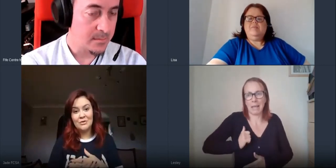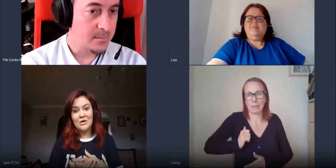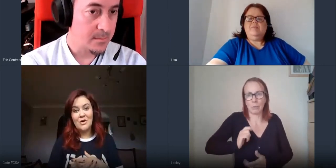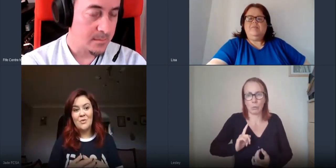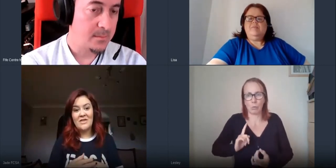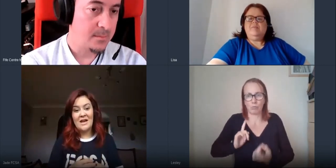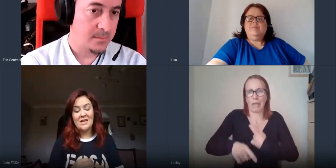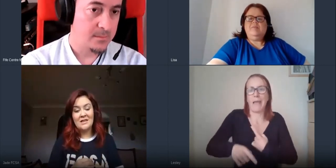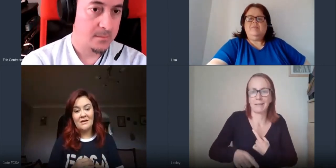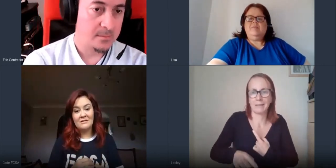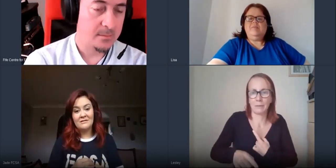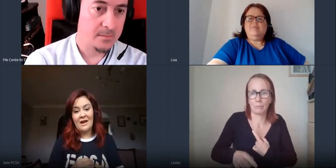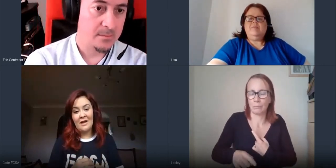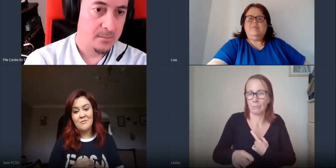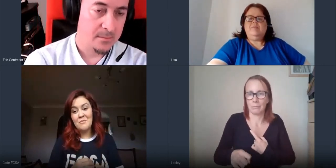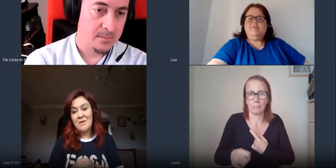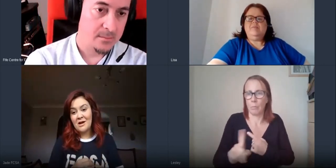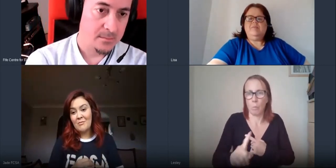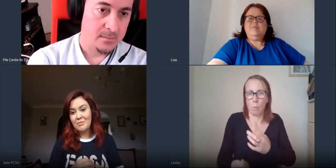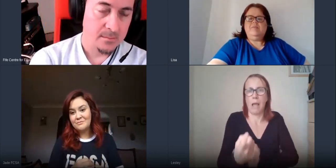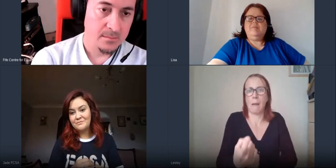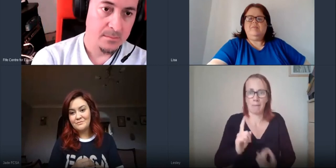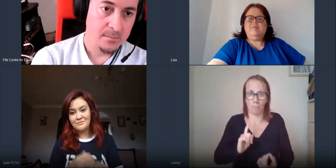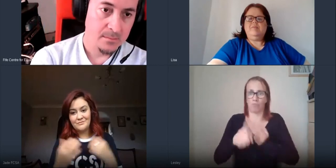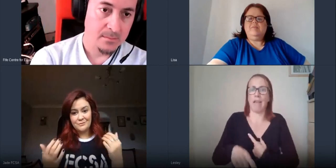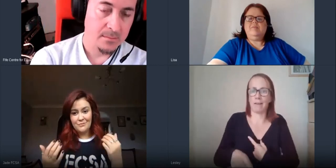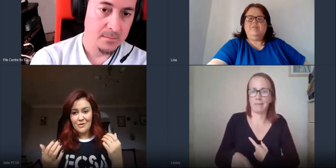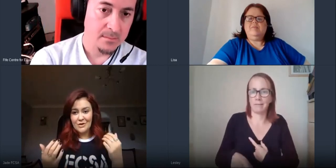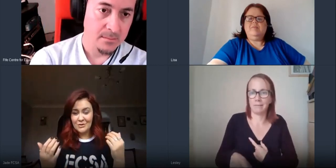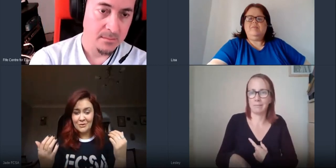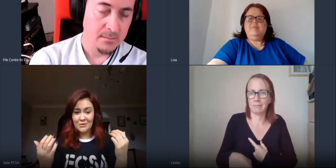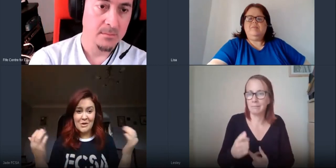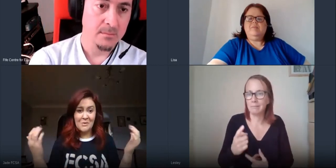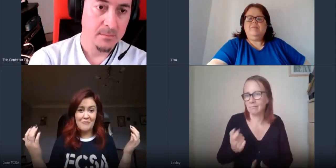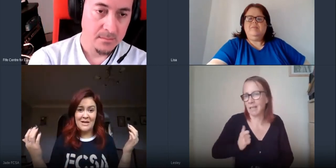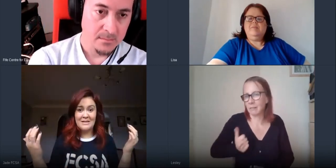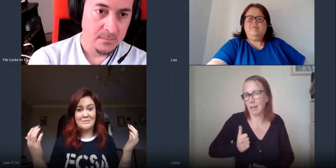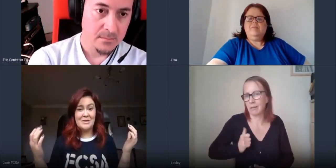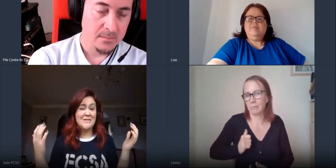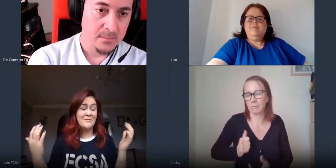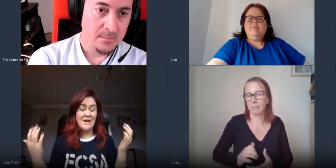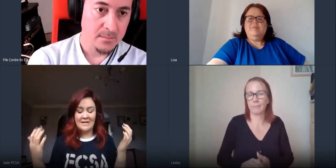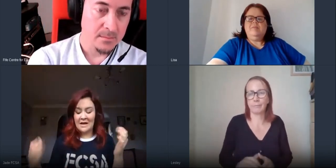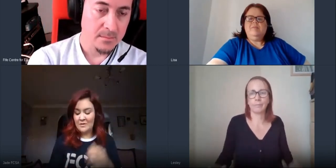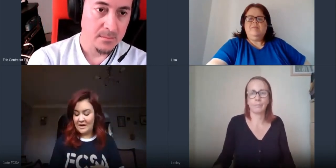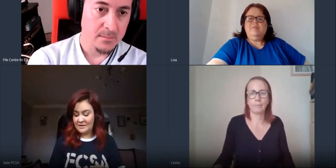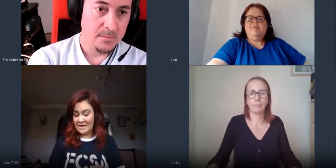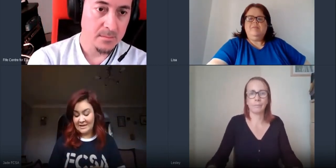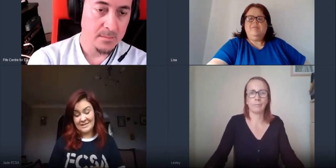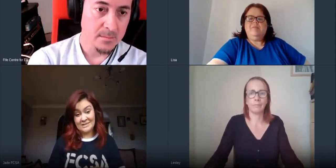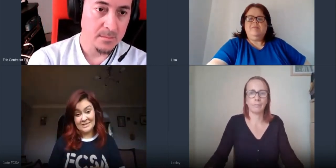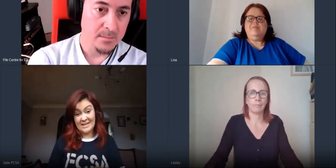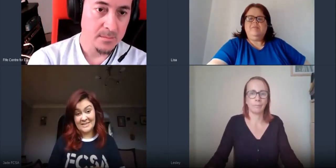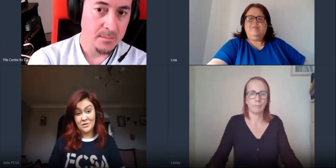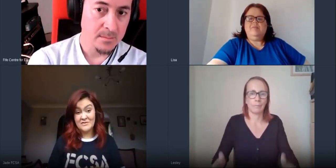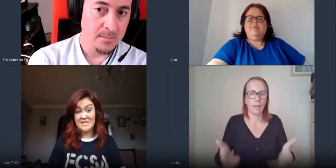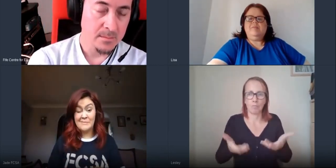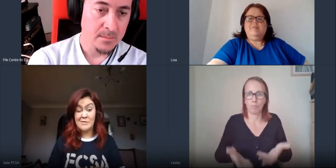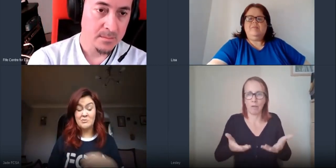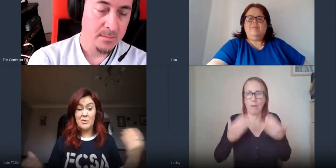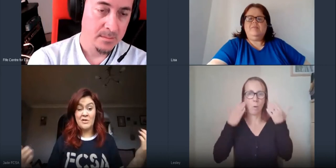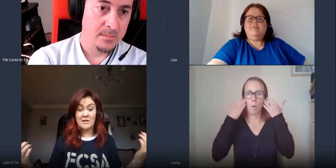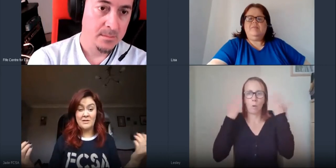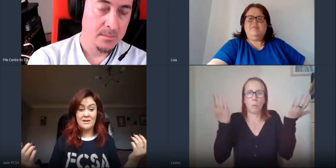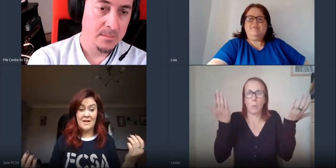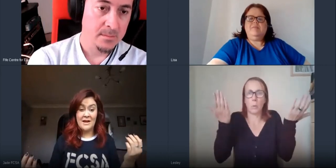with anything and that may come up so we have plans in place but right now i i can't sort of say much